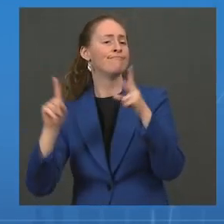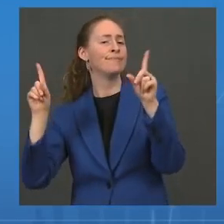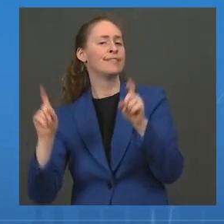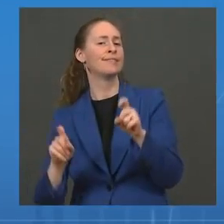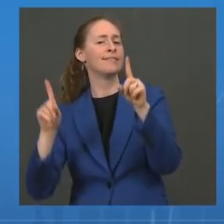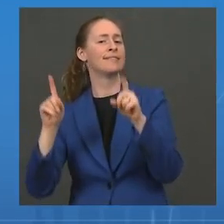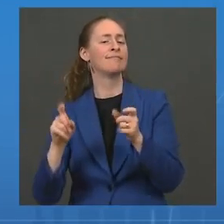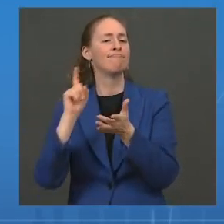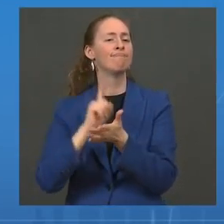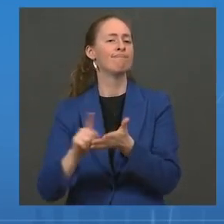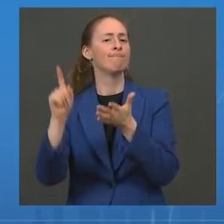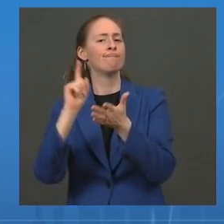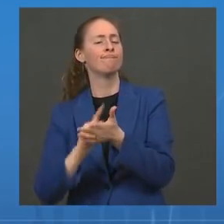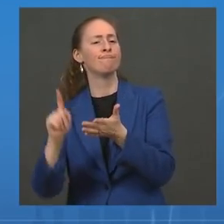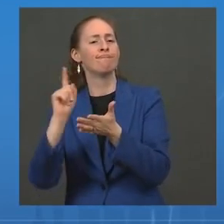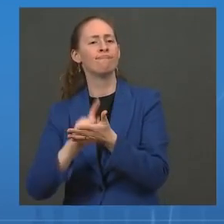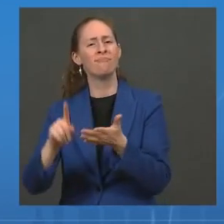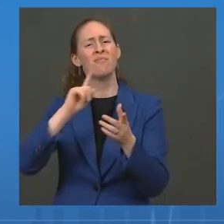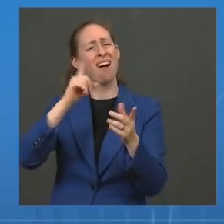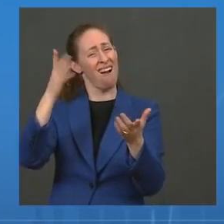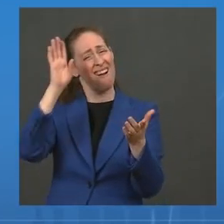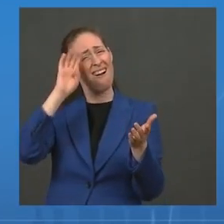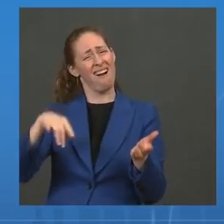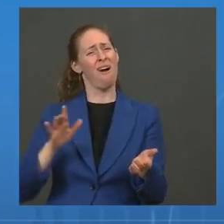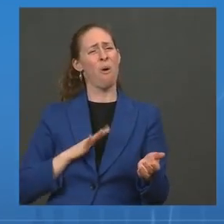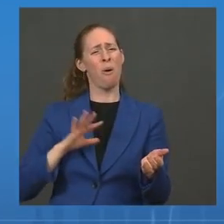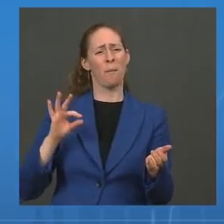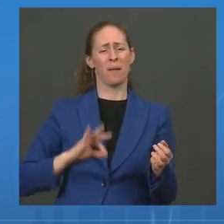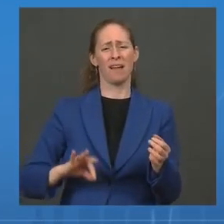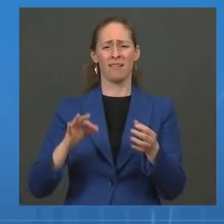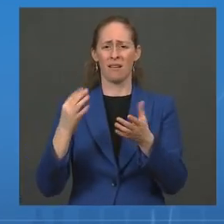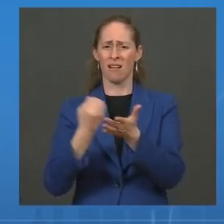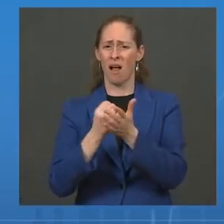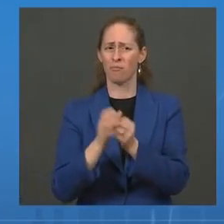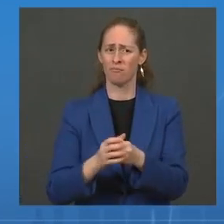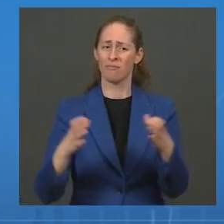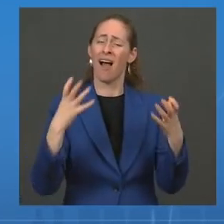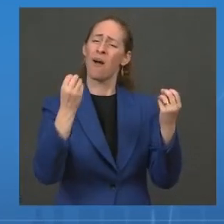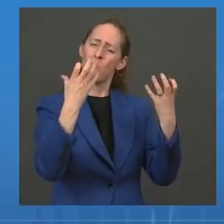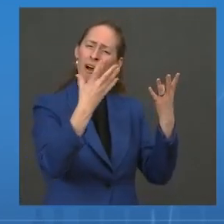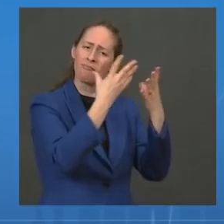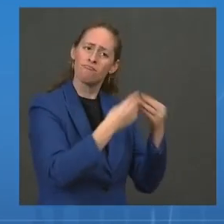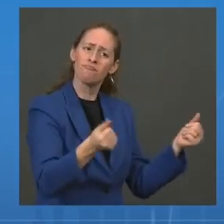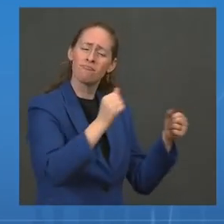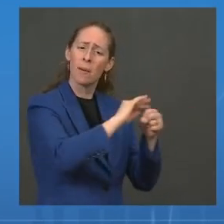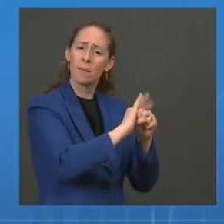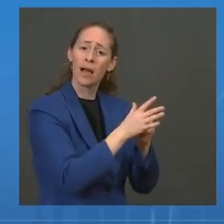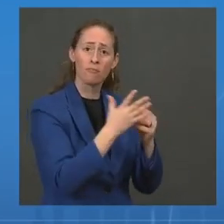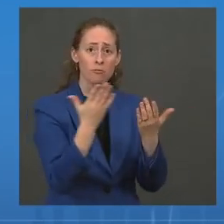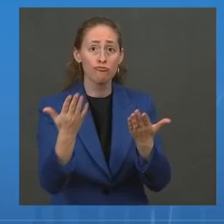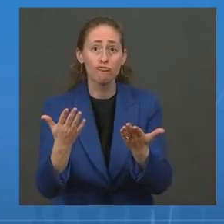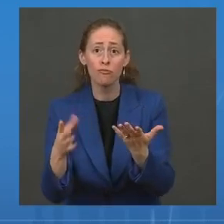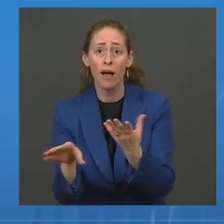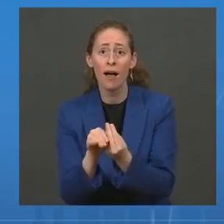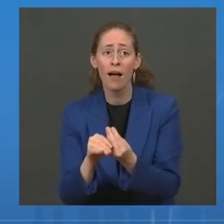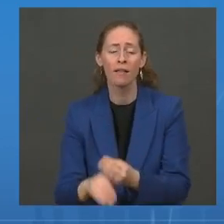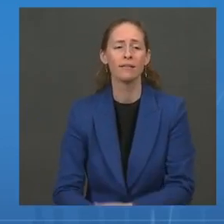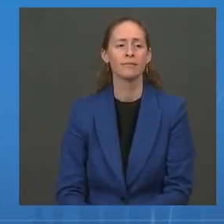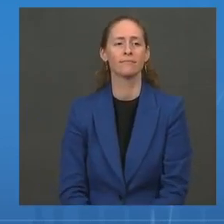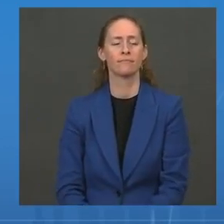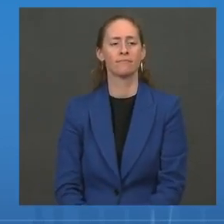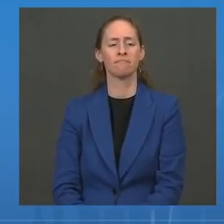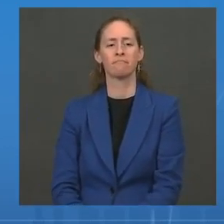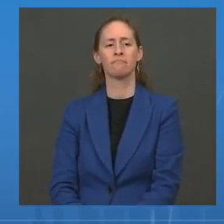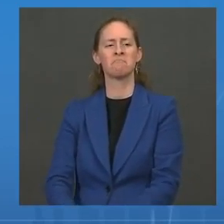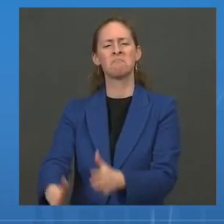for us beating this pandemic. Dr. Fauci, Dr. Walensky, anything to add there? Dr. Yes, as Jeff said, it truly is all